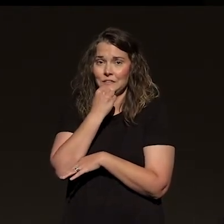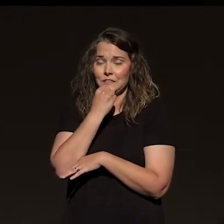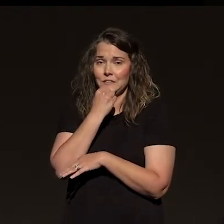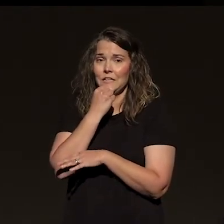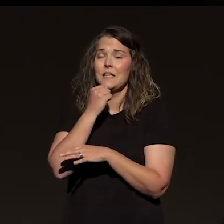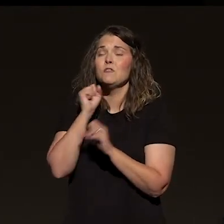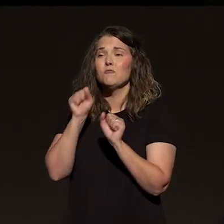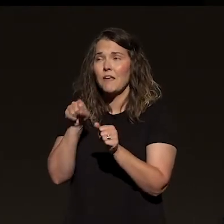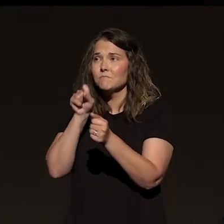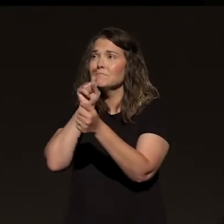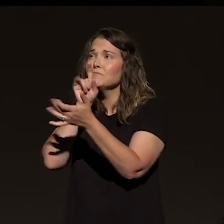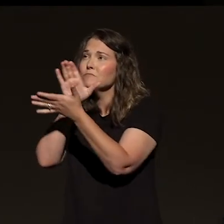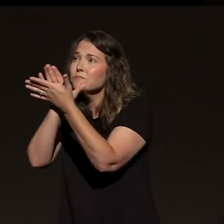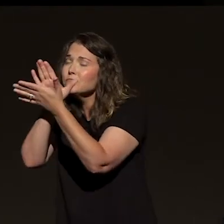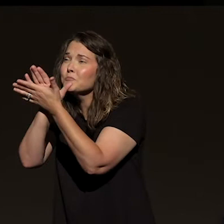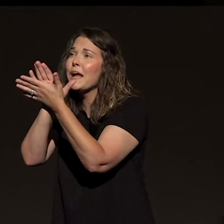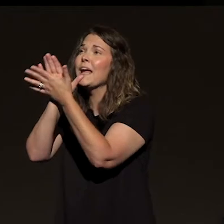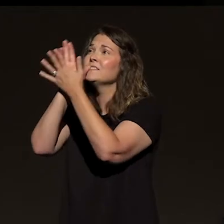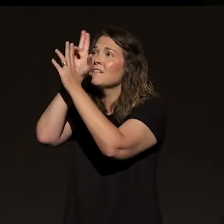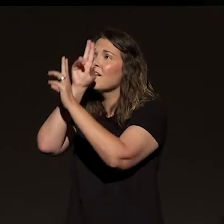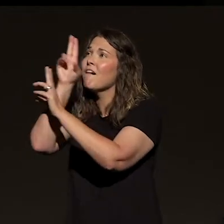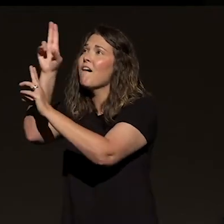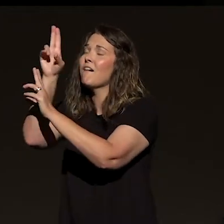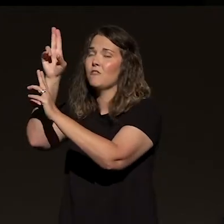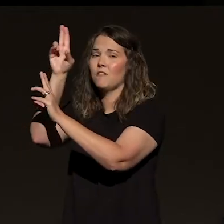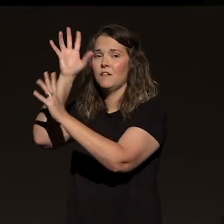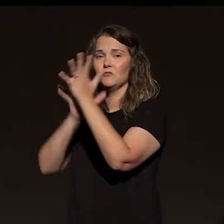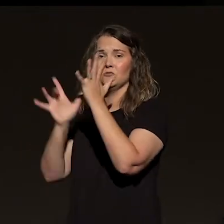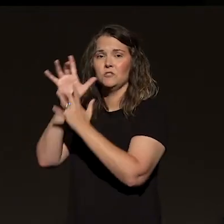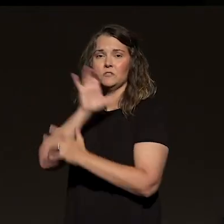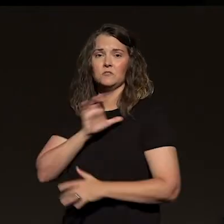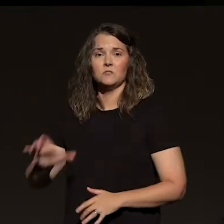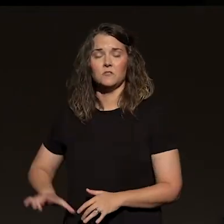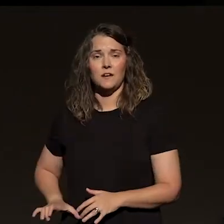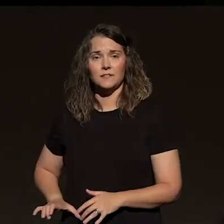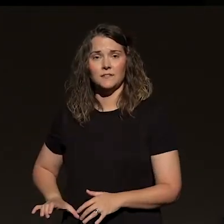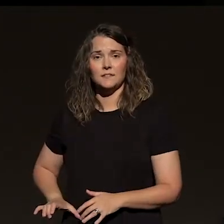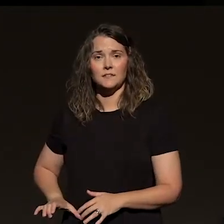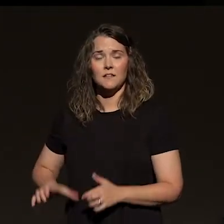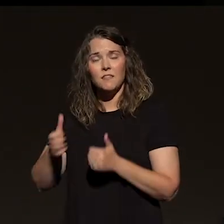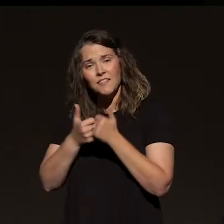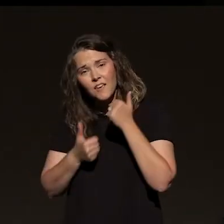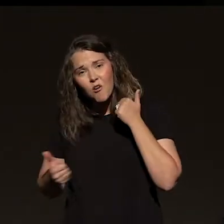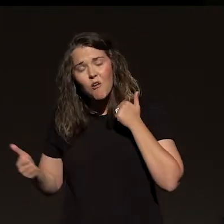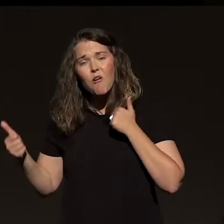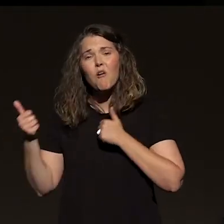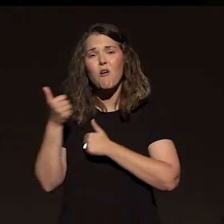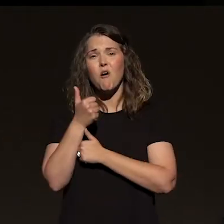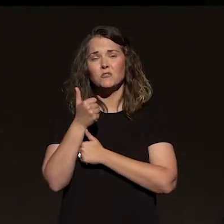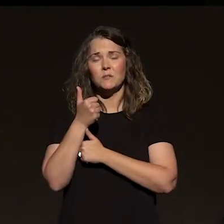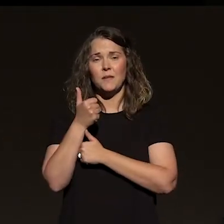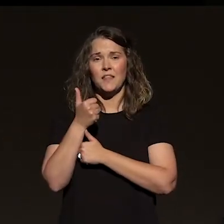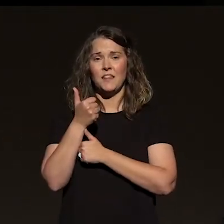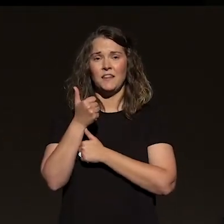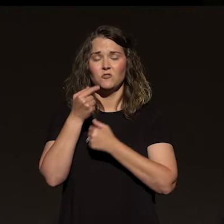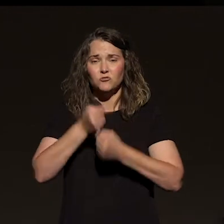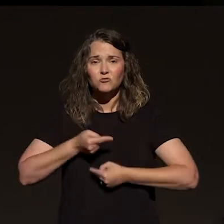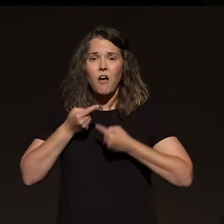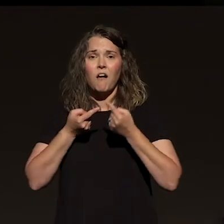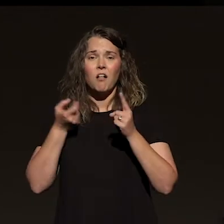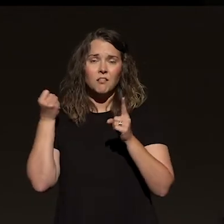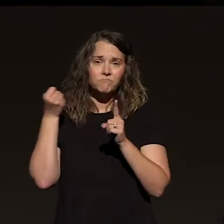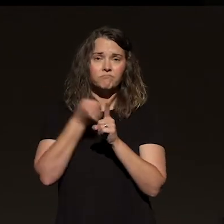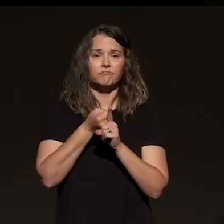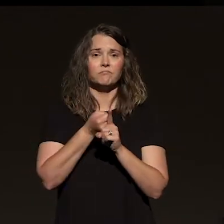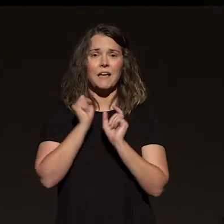in praise and glory and honor at the revelation of Jesus Christ. In other words, when the ultimate storm comes, you're going to be